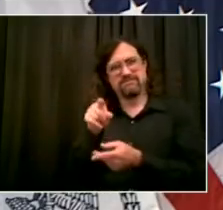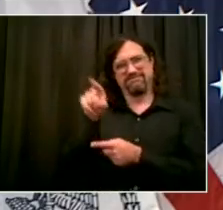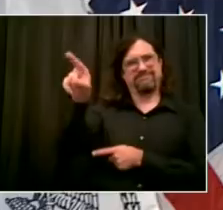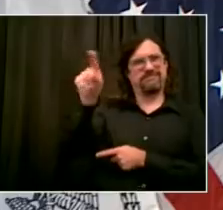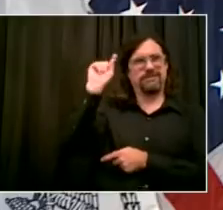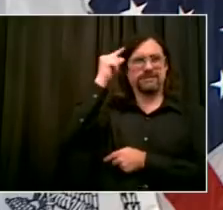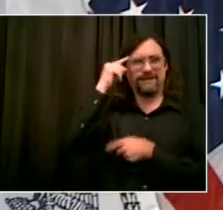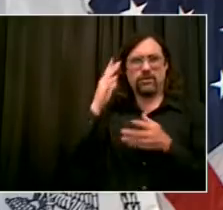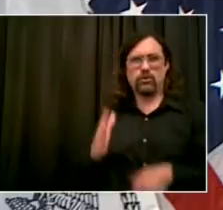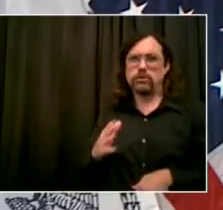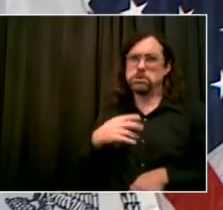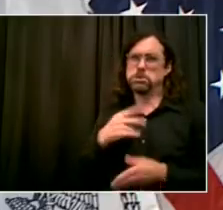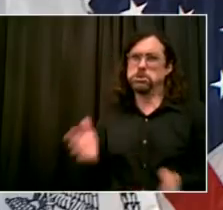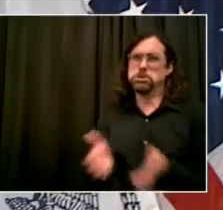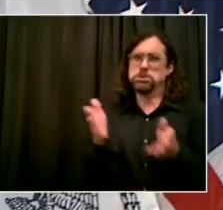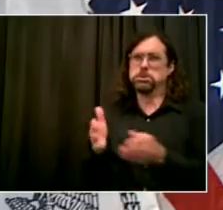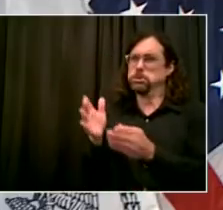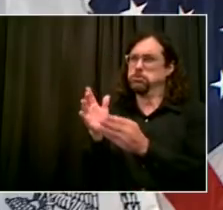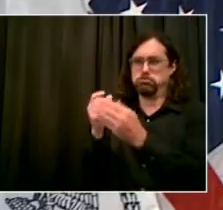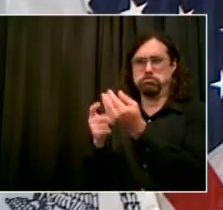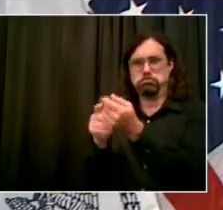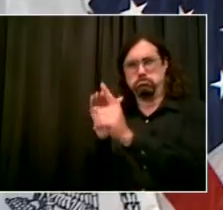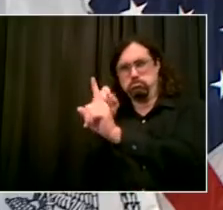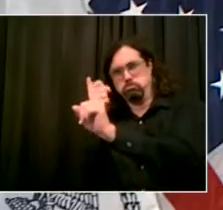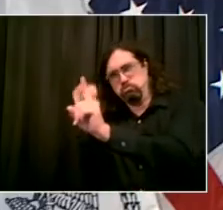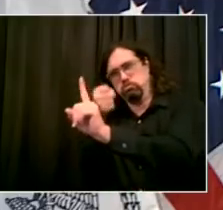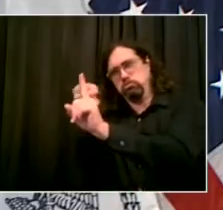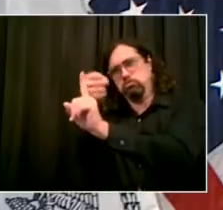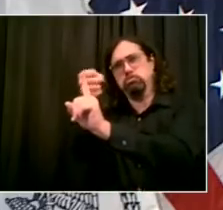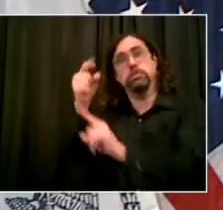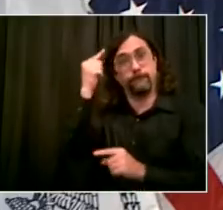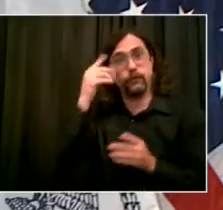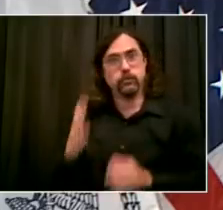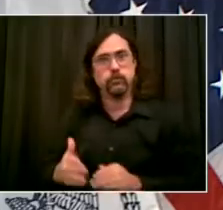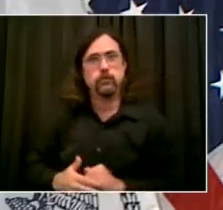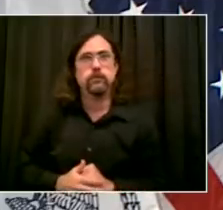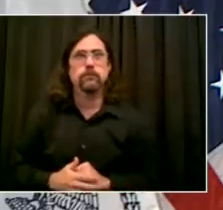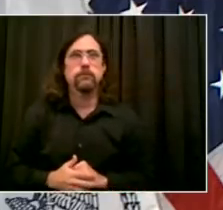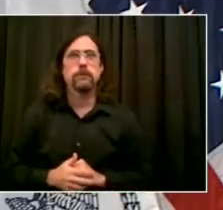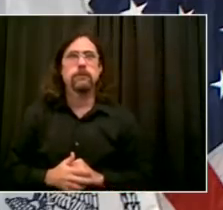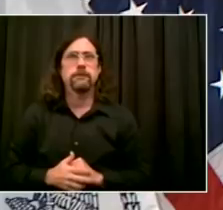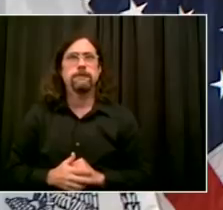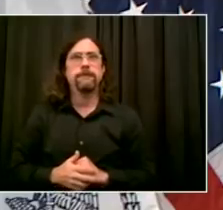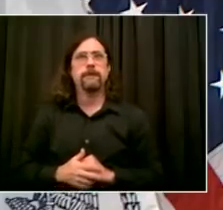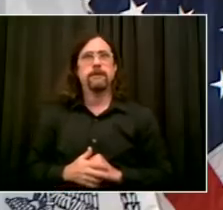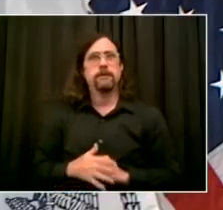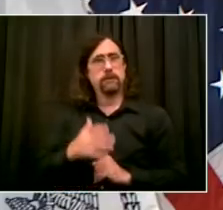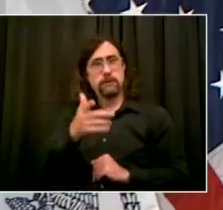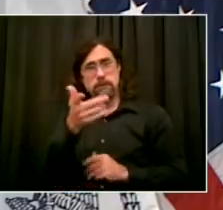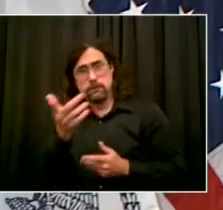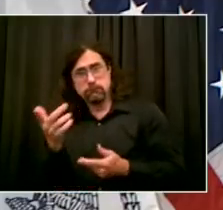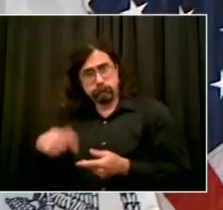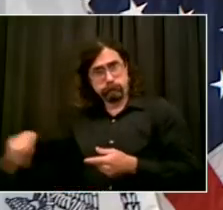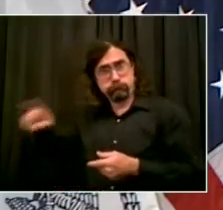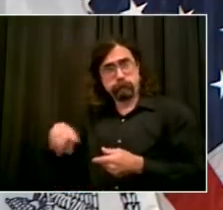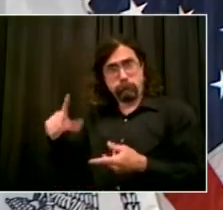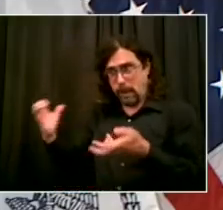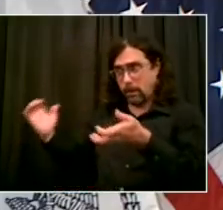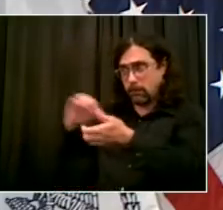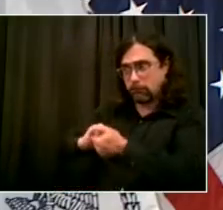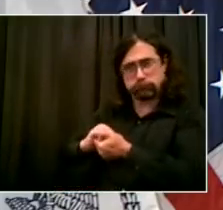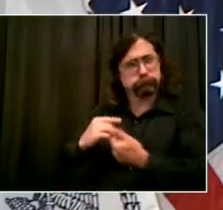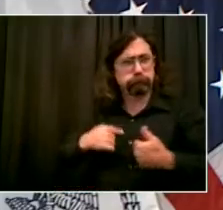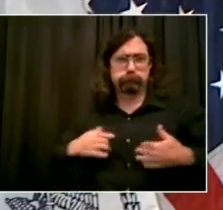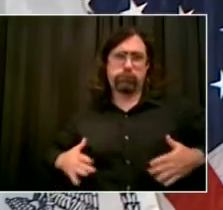been working with them throughout. But let's be clear, if the stimulus isn't coming, we must have support from